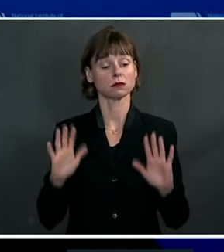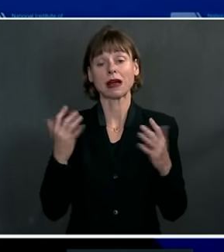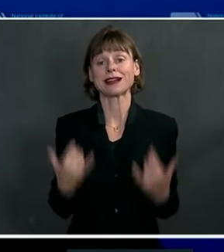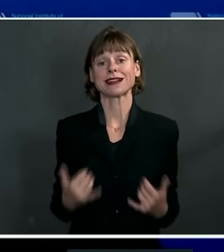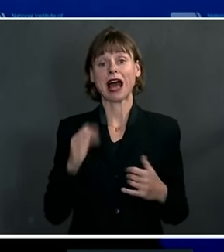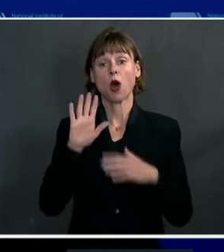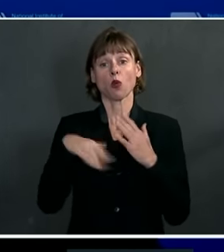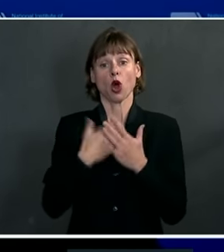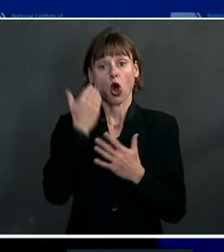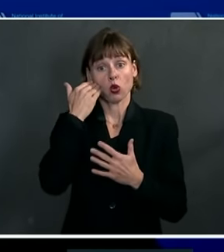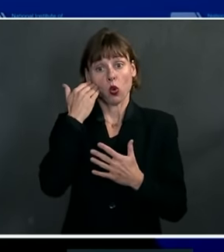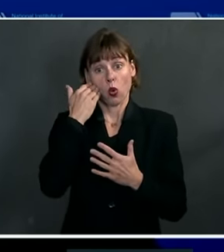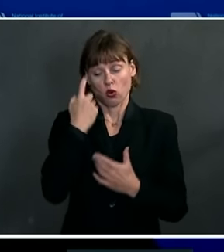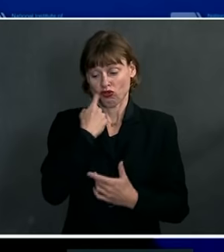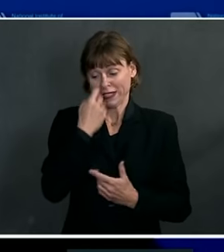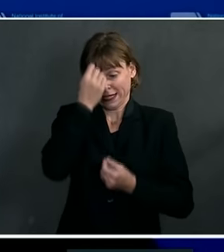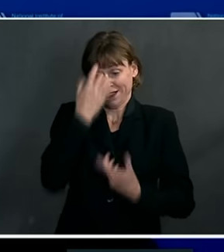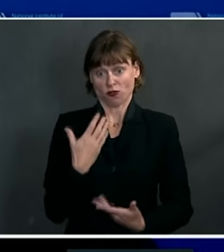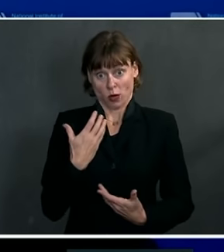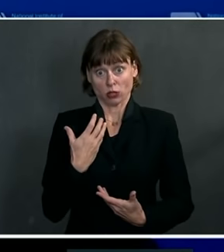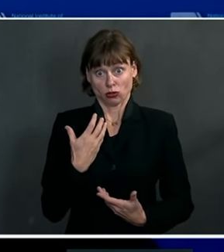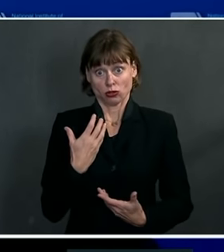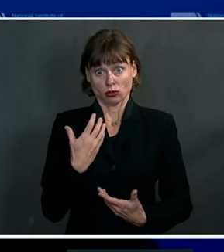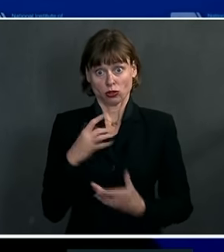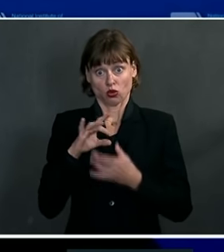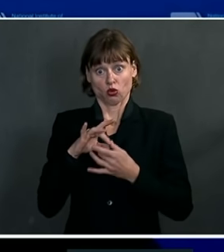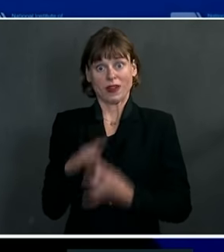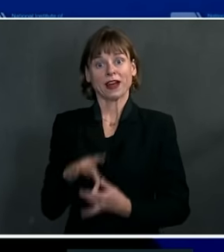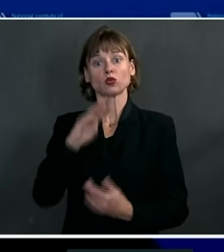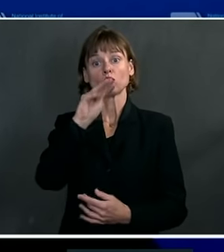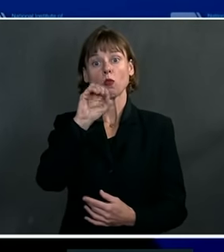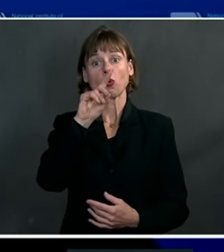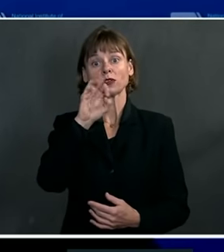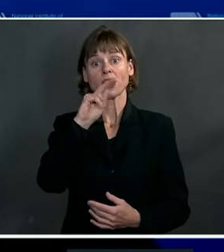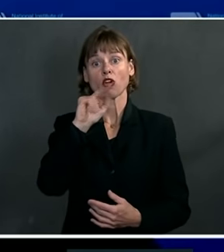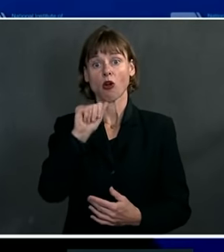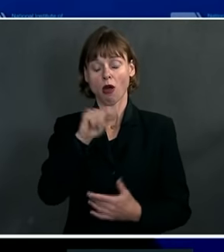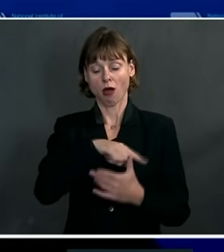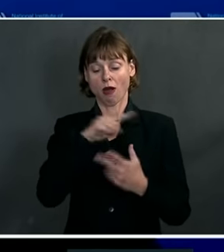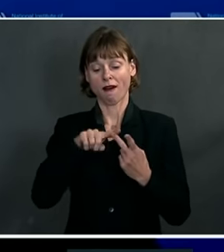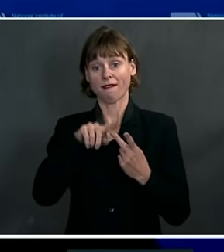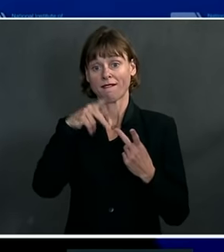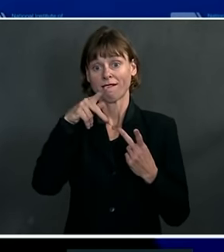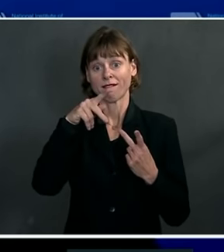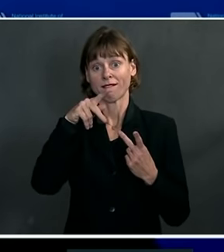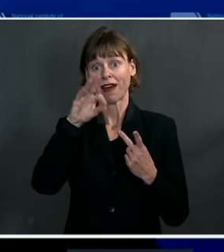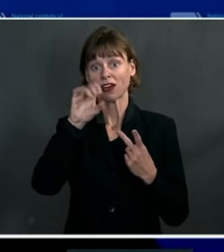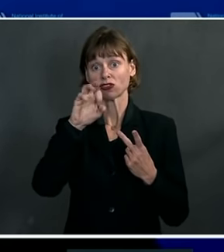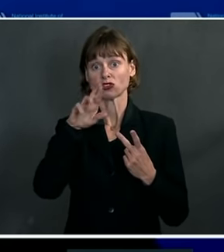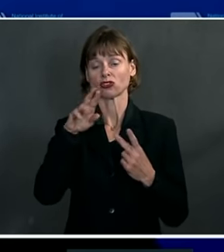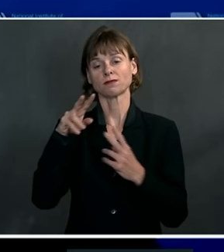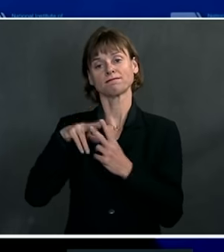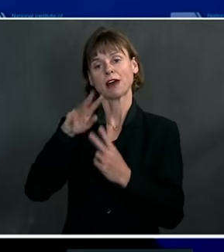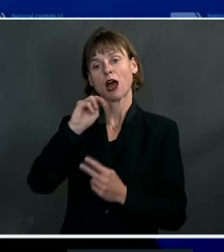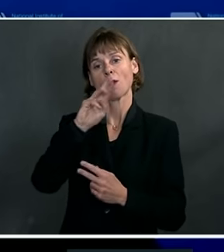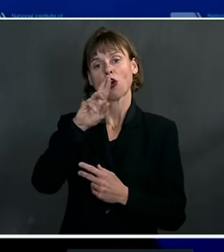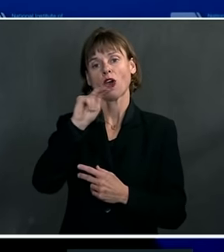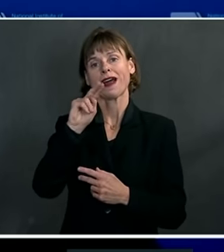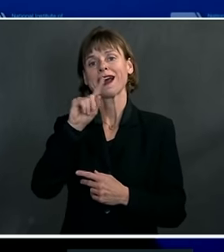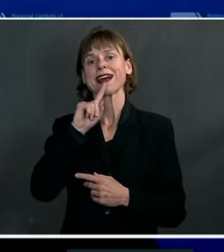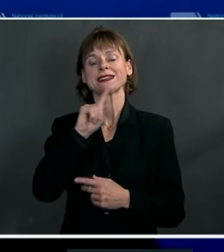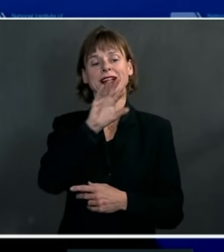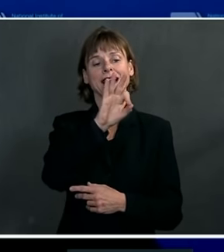recent data that came with regard to Moderna and Pfizer with their mRNA showing a 94 to